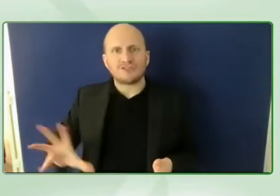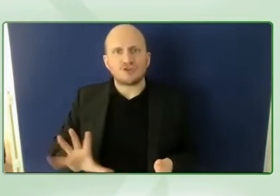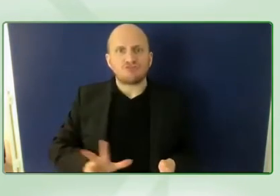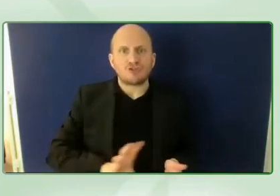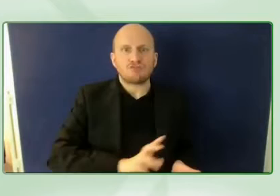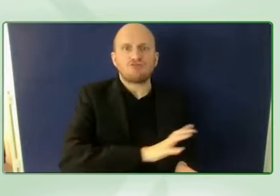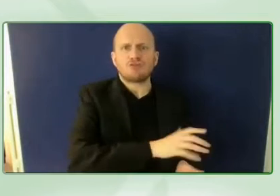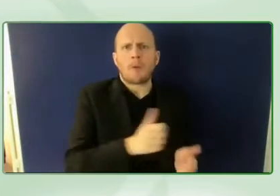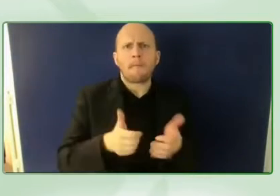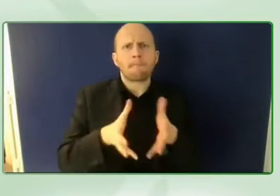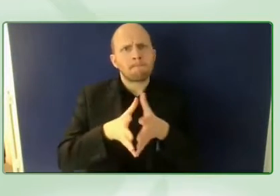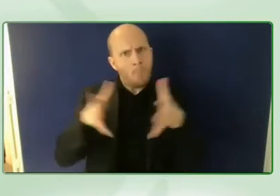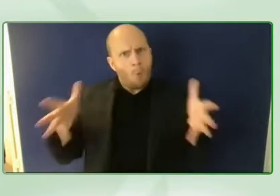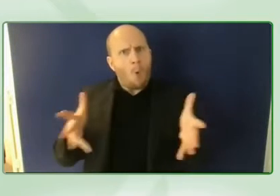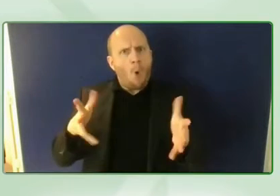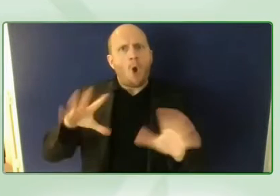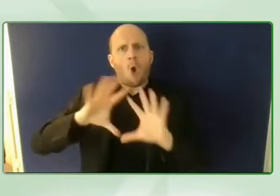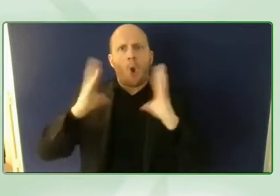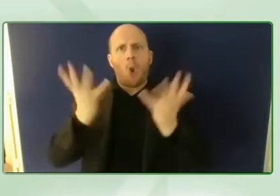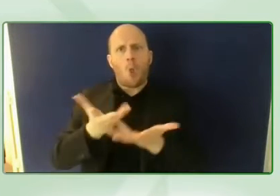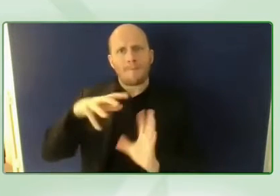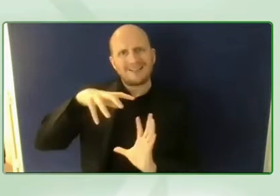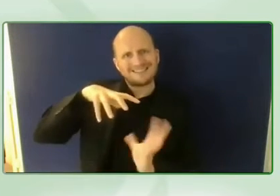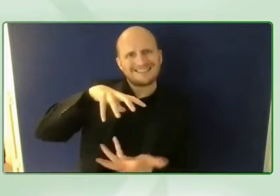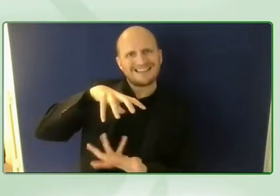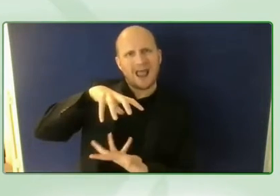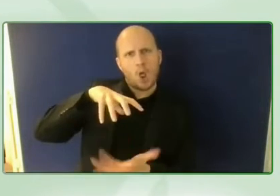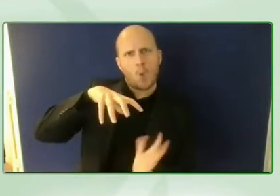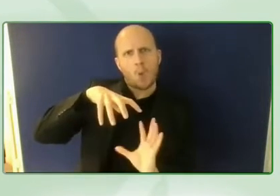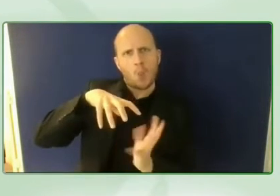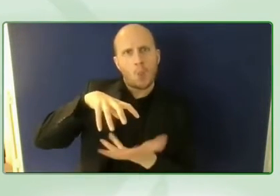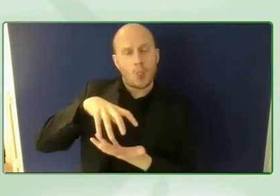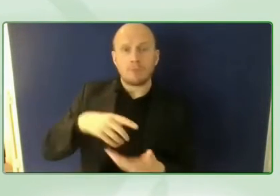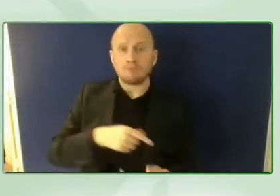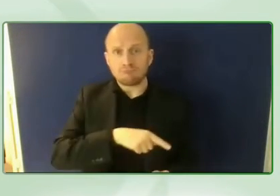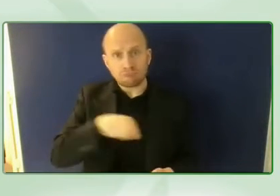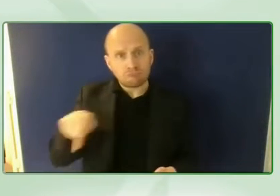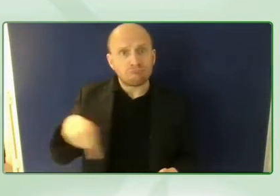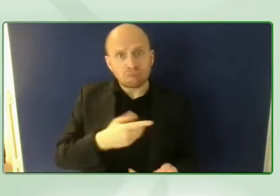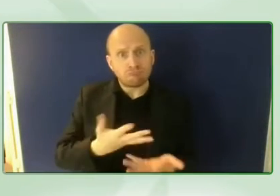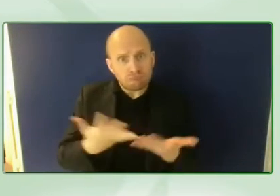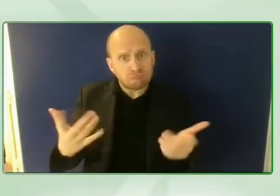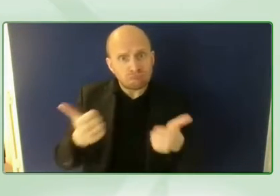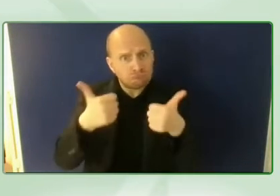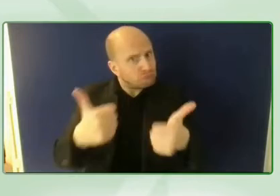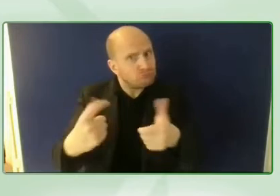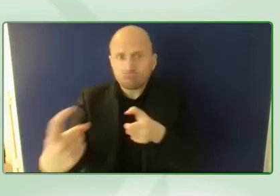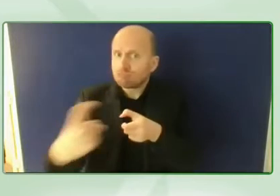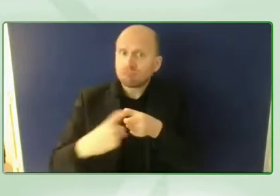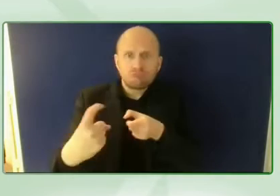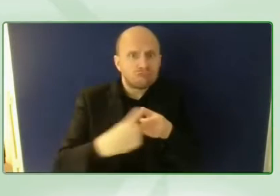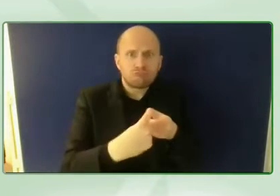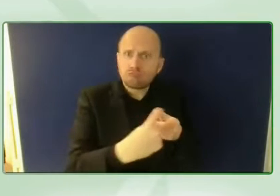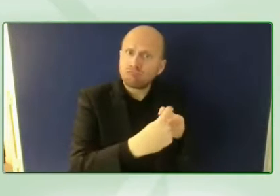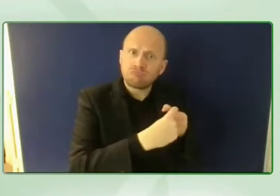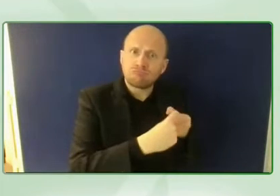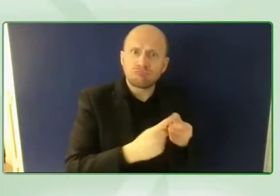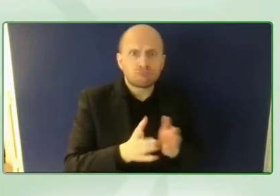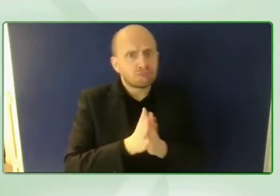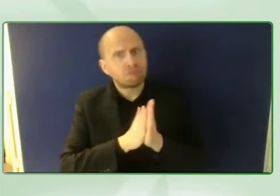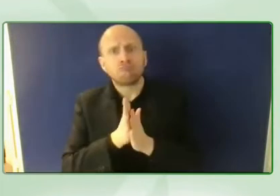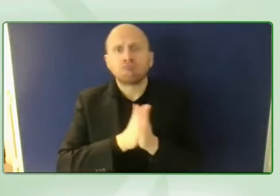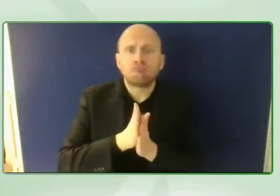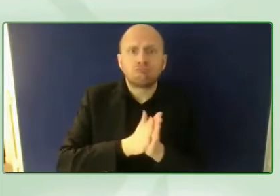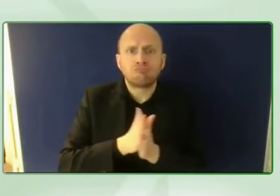um and and we've seen good buy-in there also i think that um uh the potential as countries